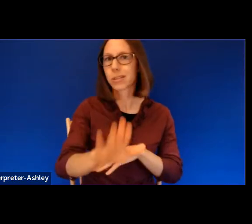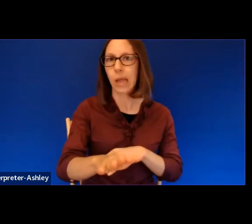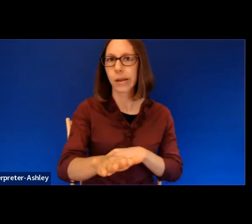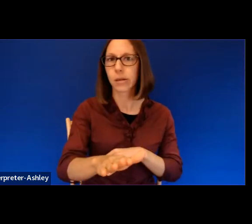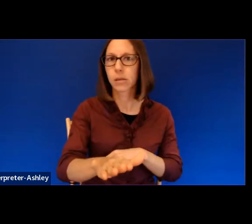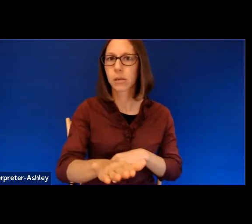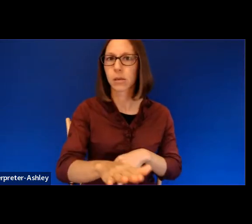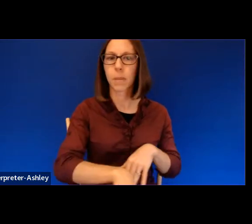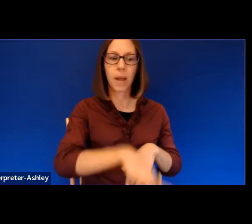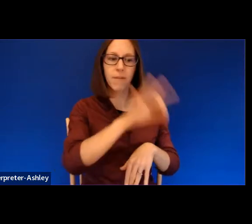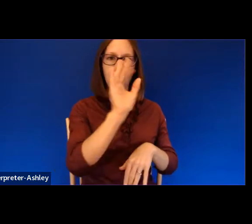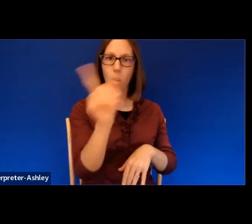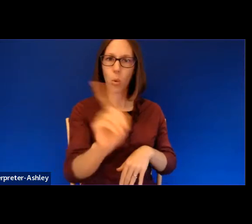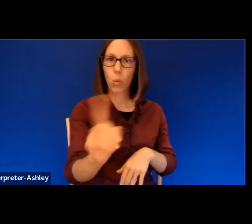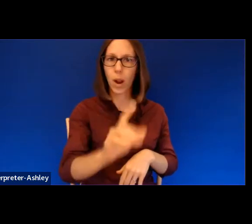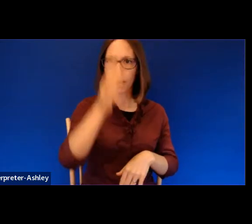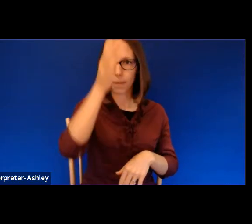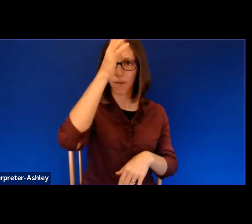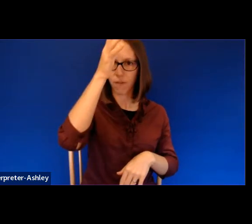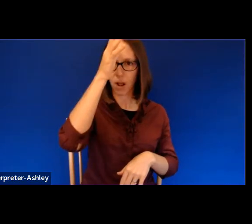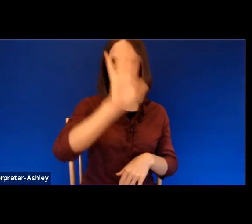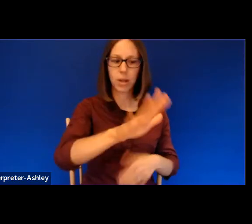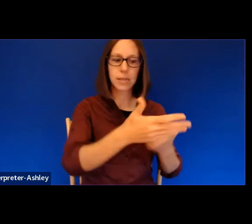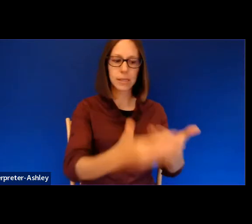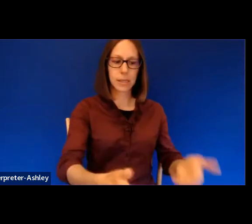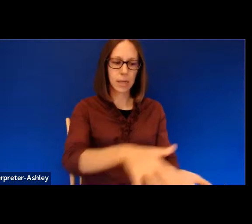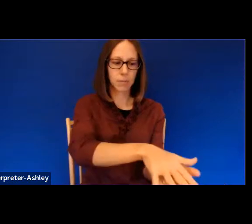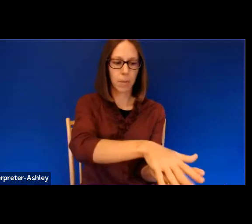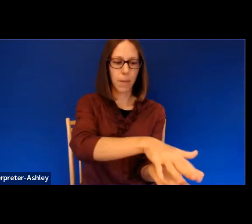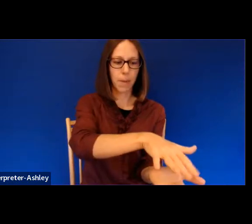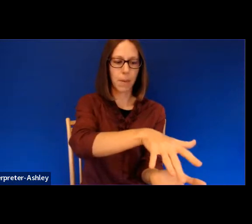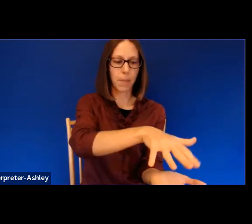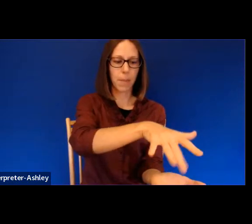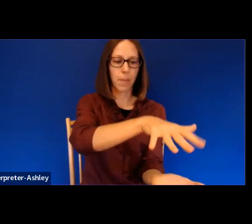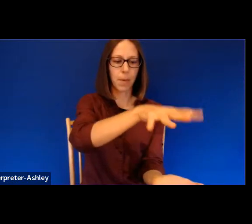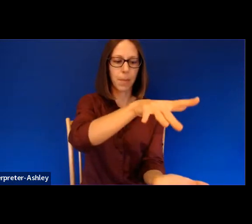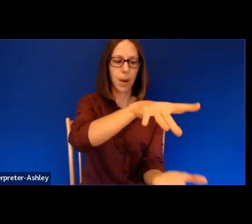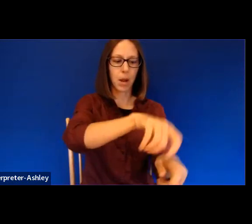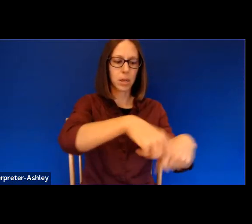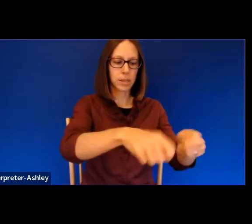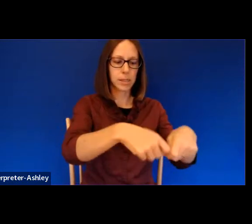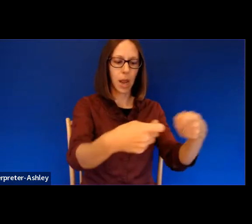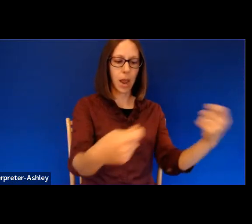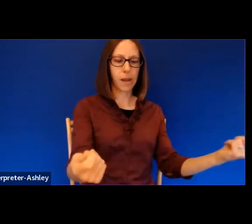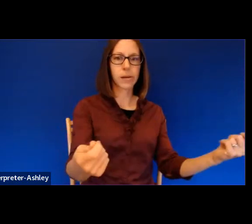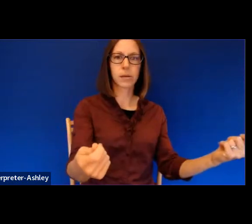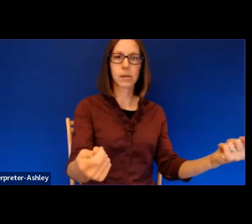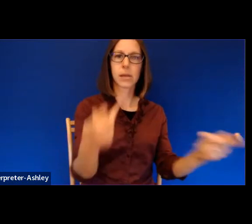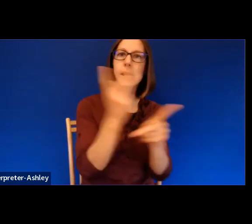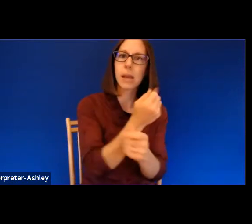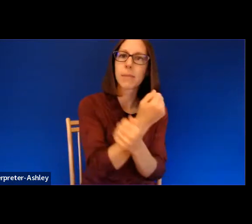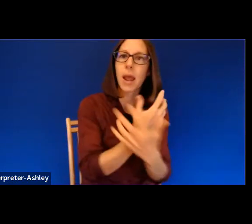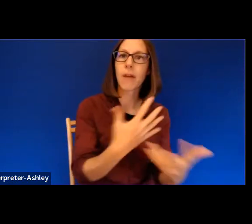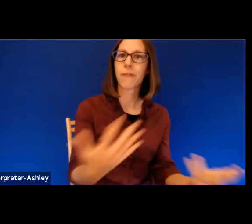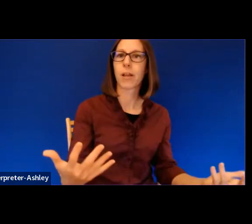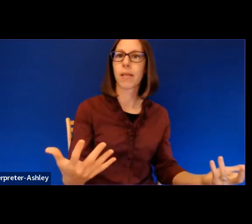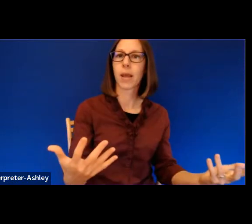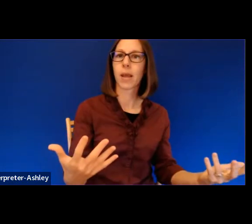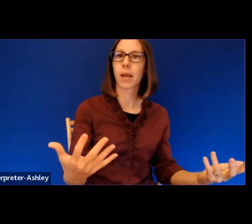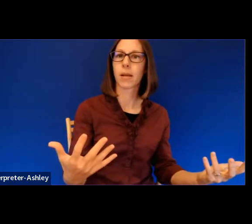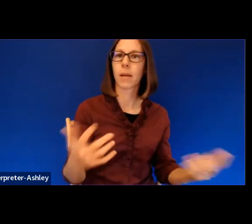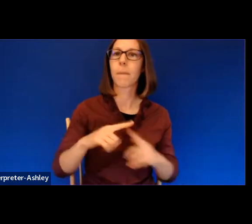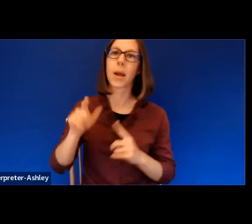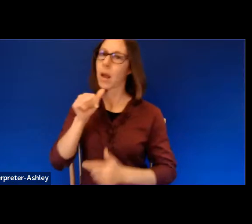of his belongings. He kept everything but alive. I've come to know